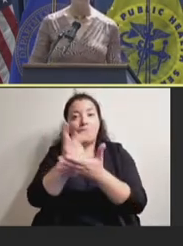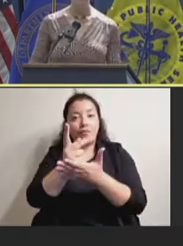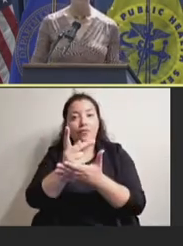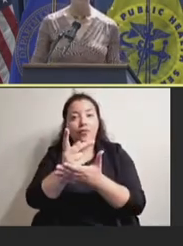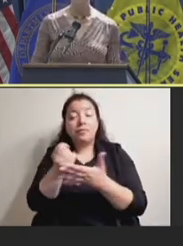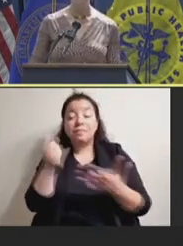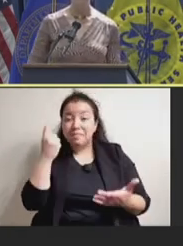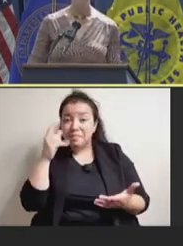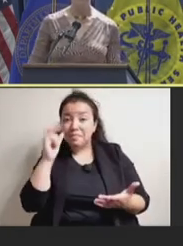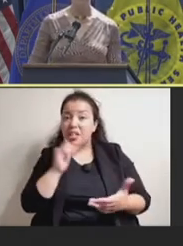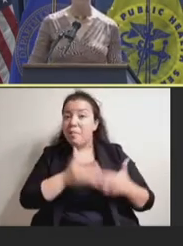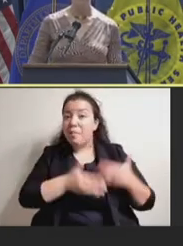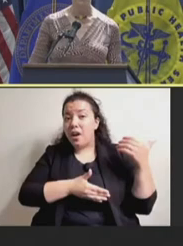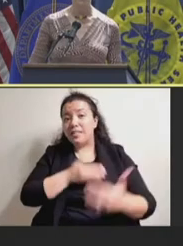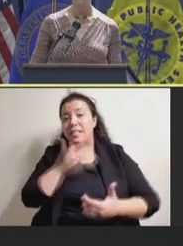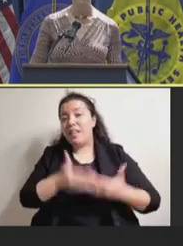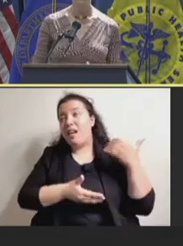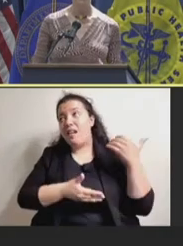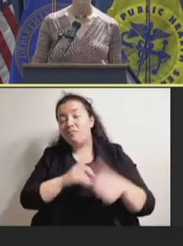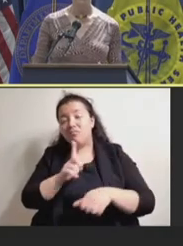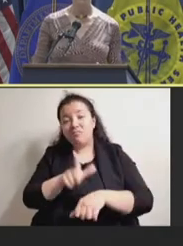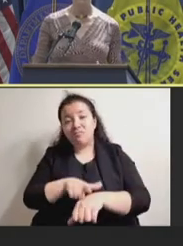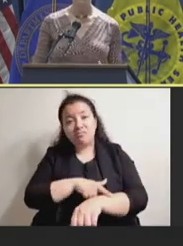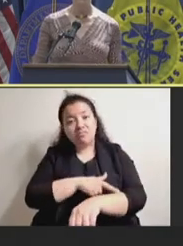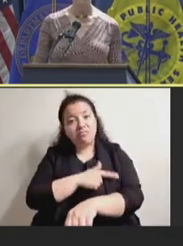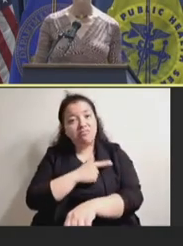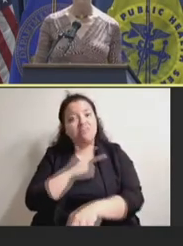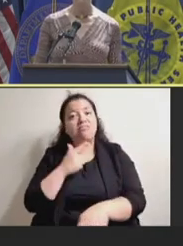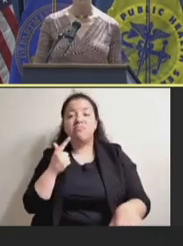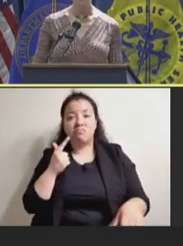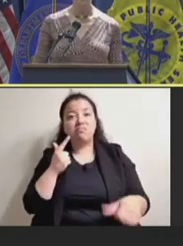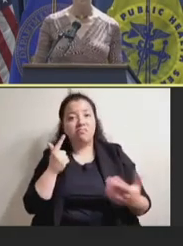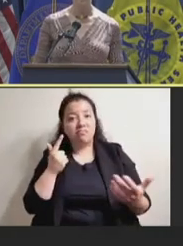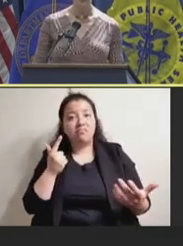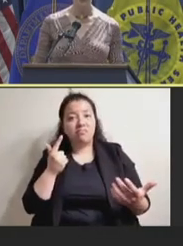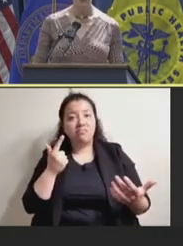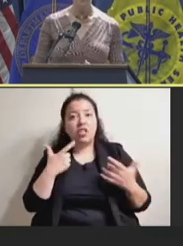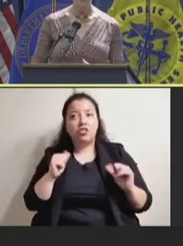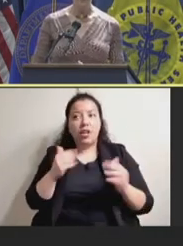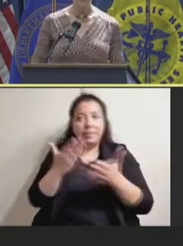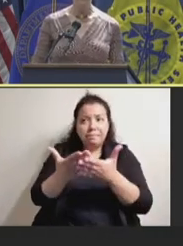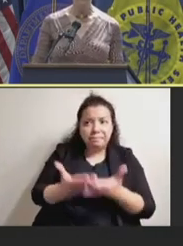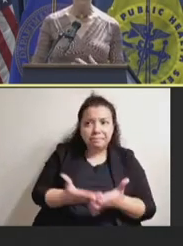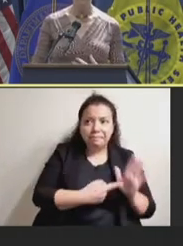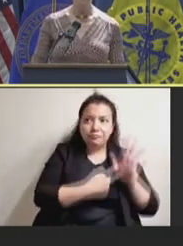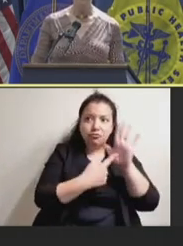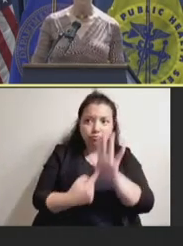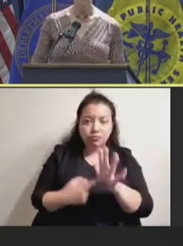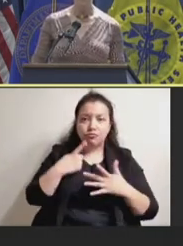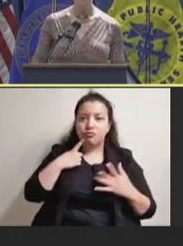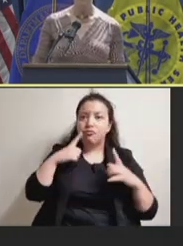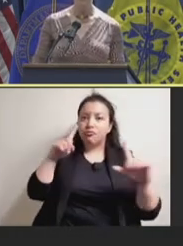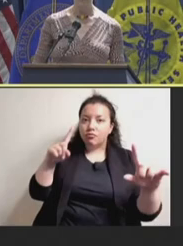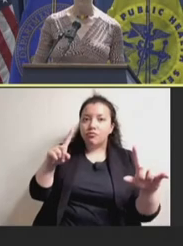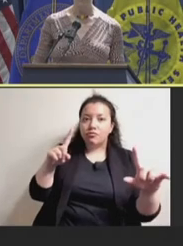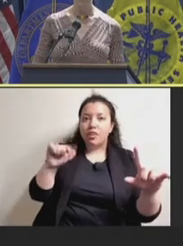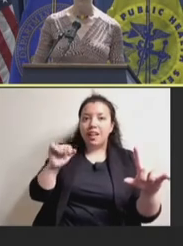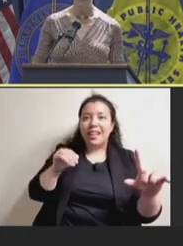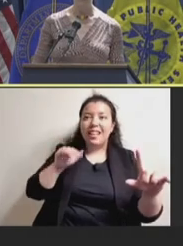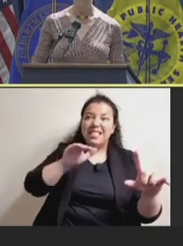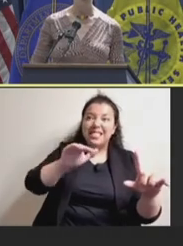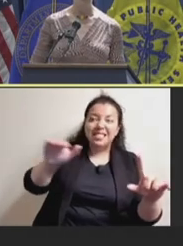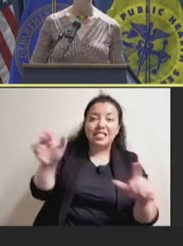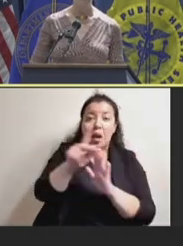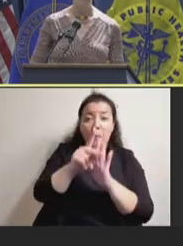itself, but proving the technology in its context of use and then getting policy leaders